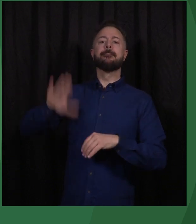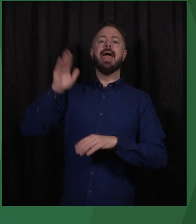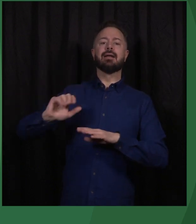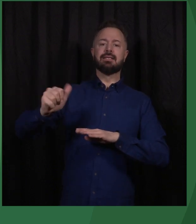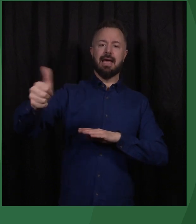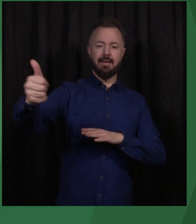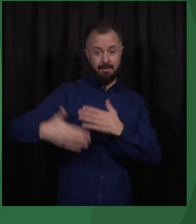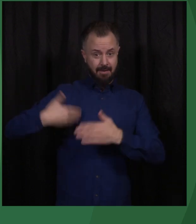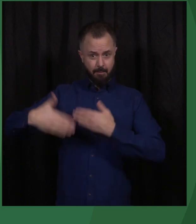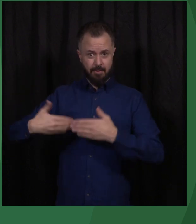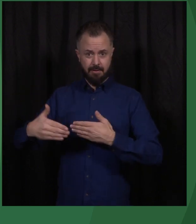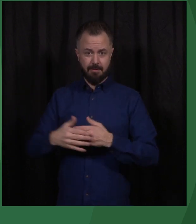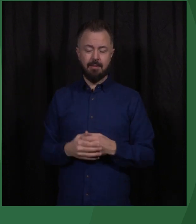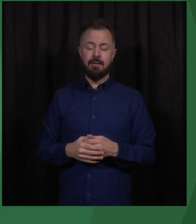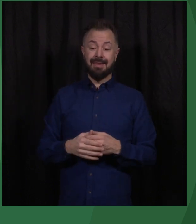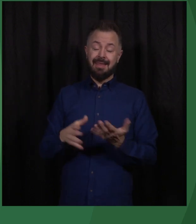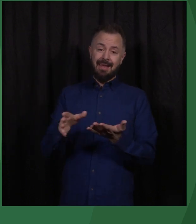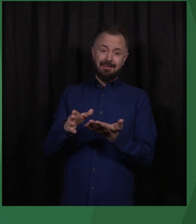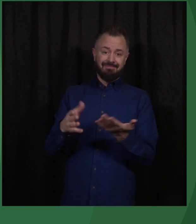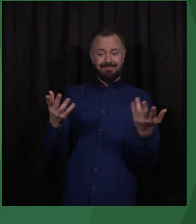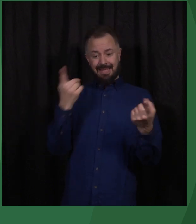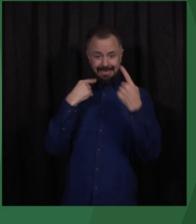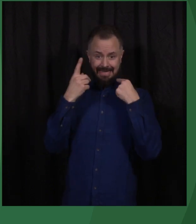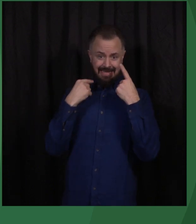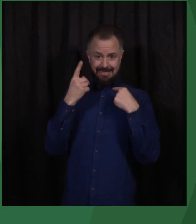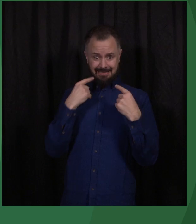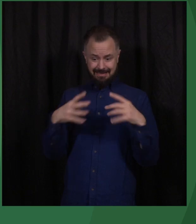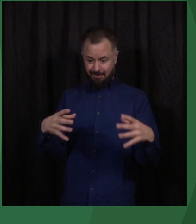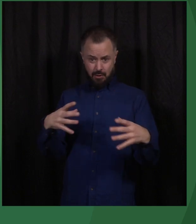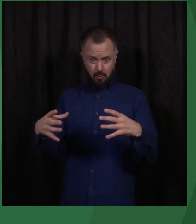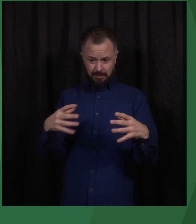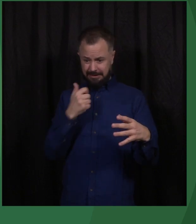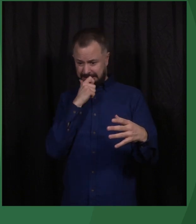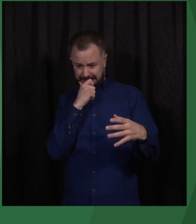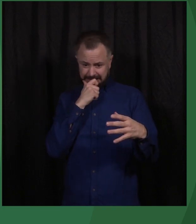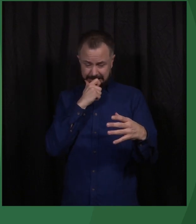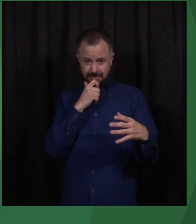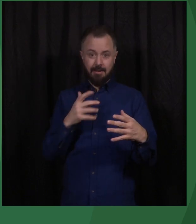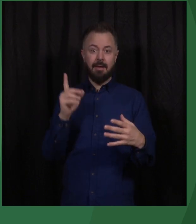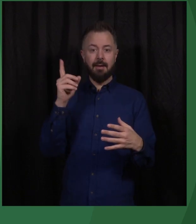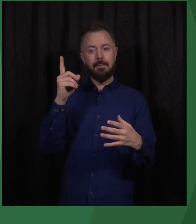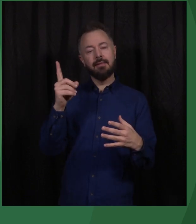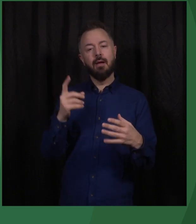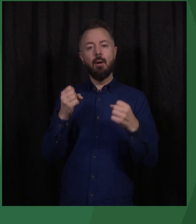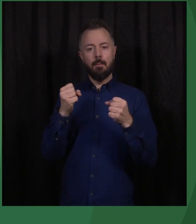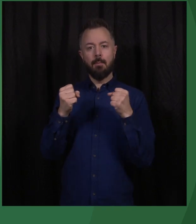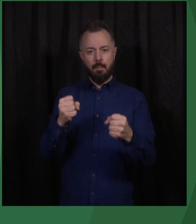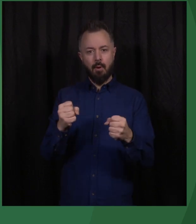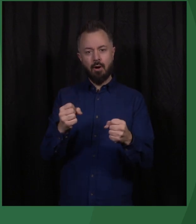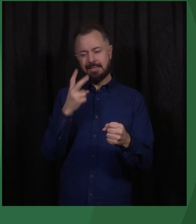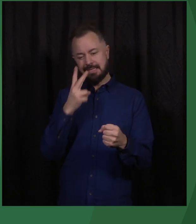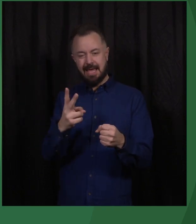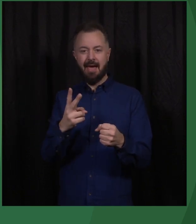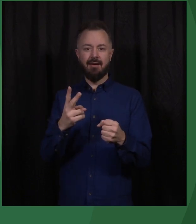It's a really grim outlook. But I feel that recognizing the gravity is an important part of how we can